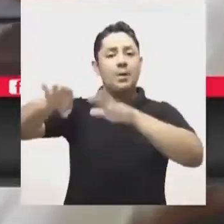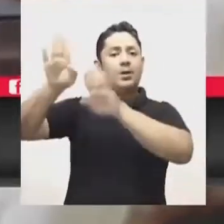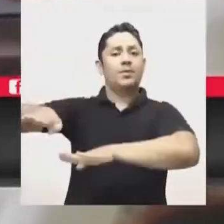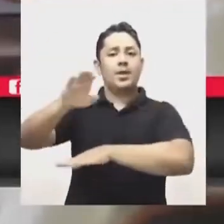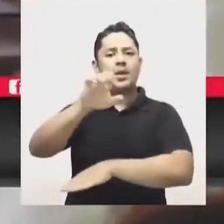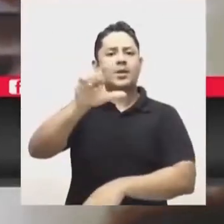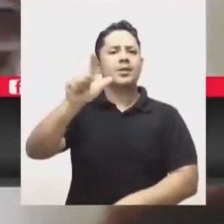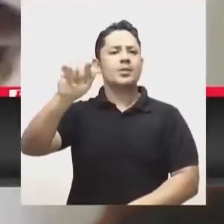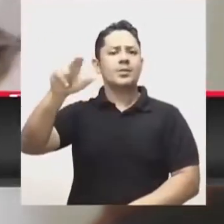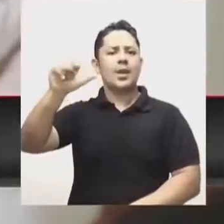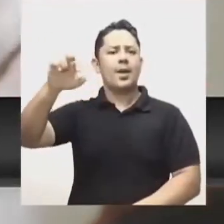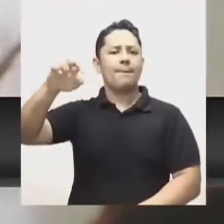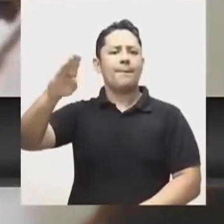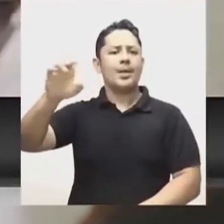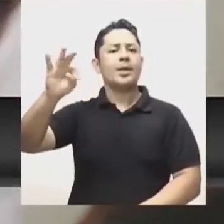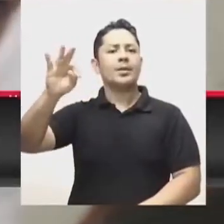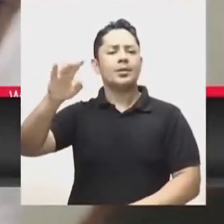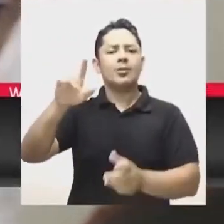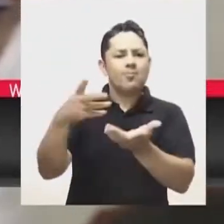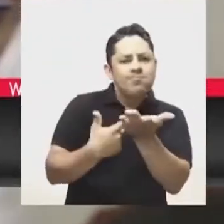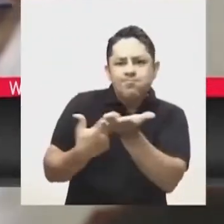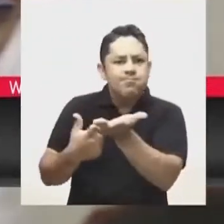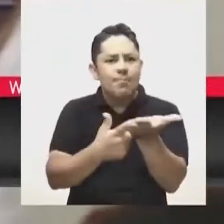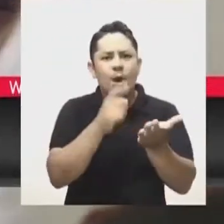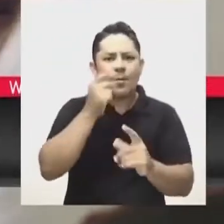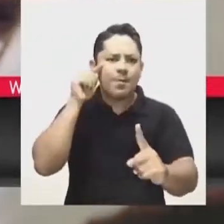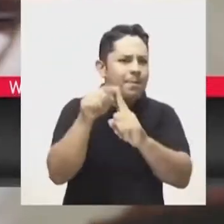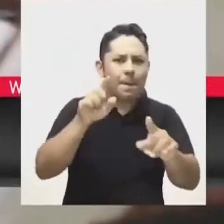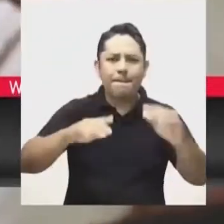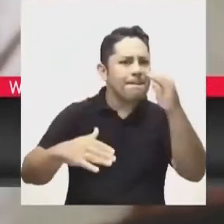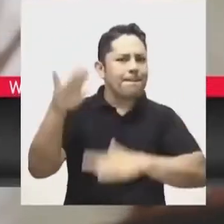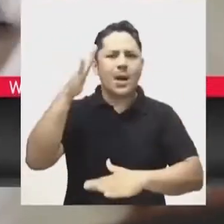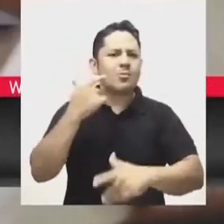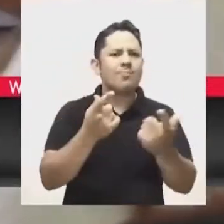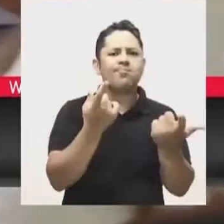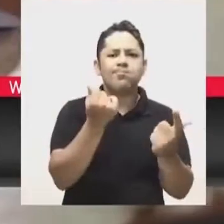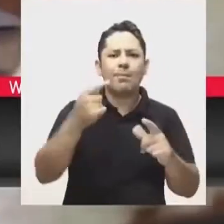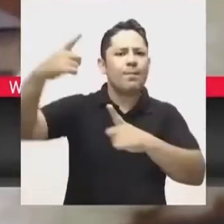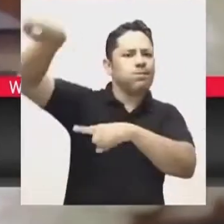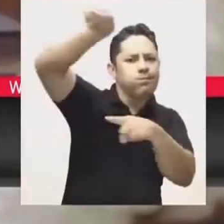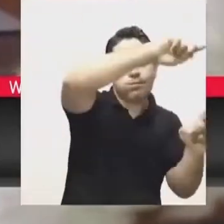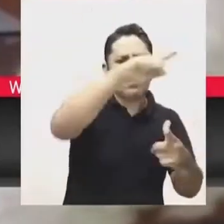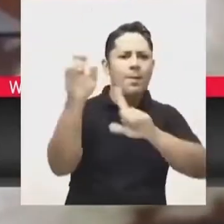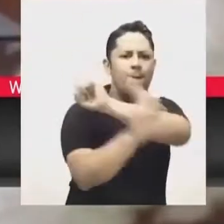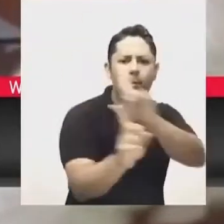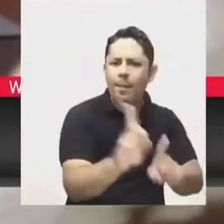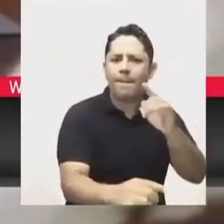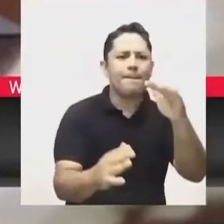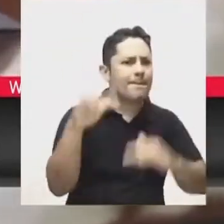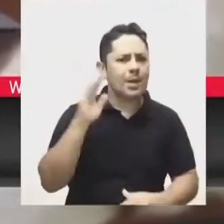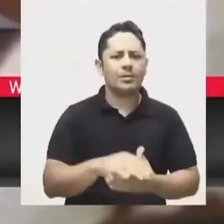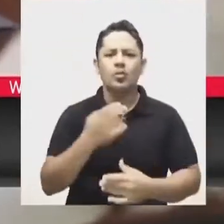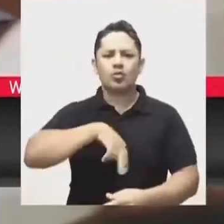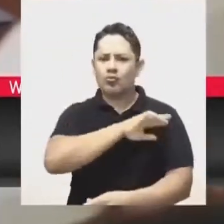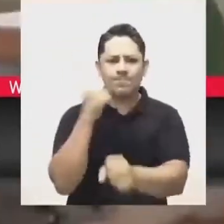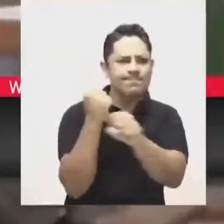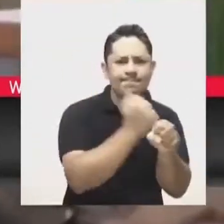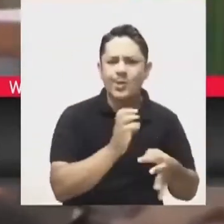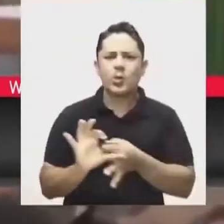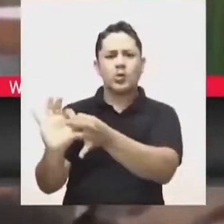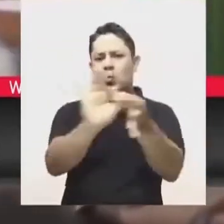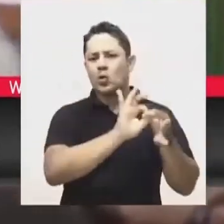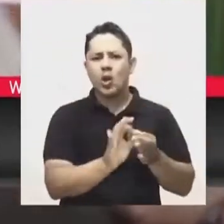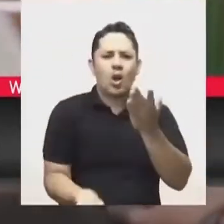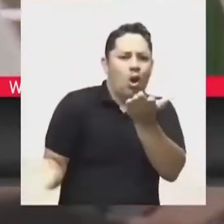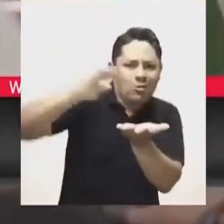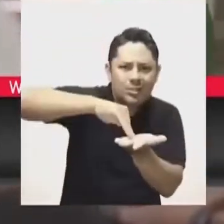meeting with the representative to the host for the islands, Elizabeth Chapang. According to the governor, the priority at this time is to reactivate the economy